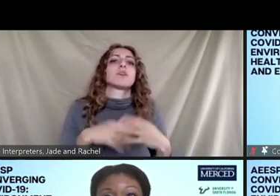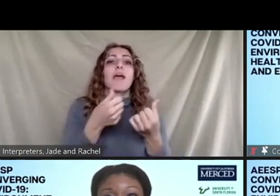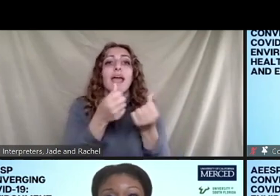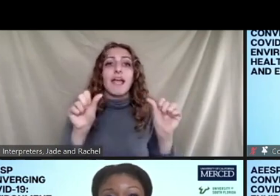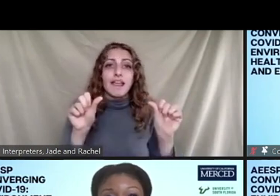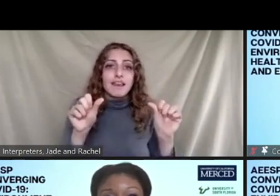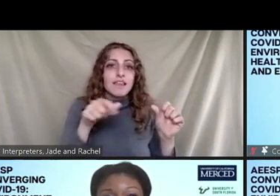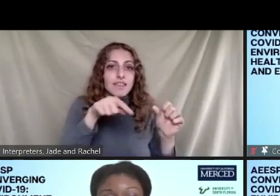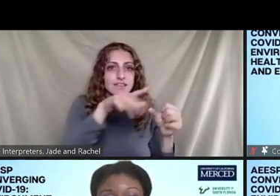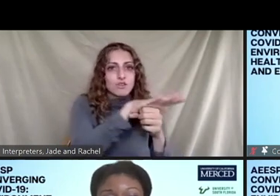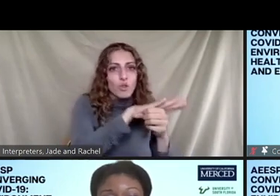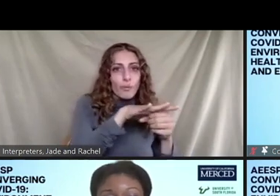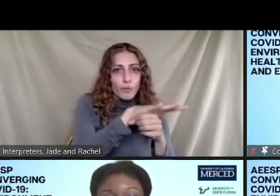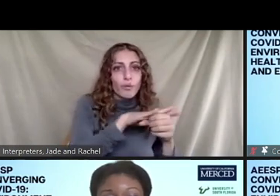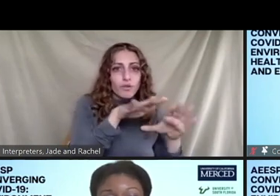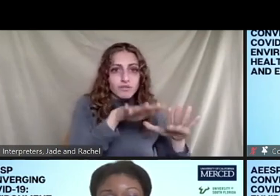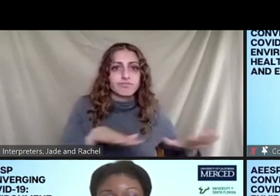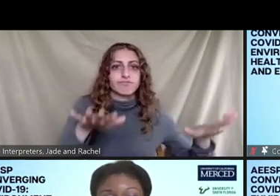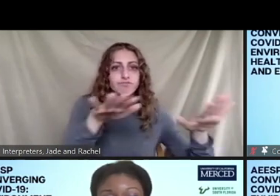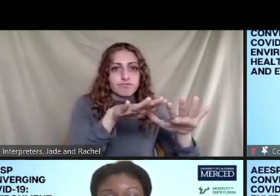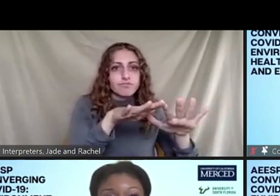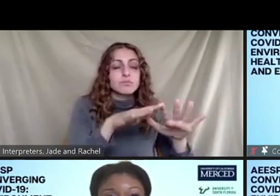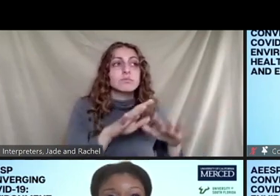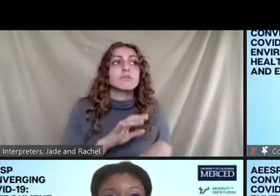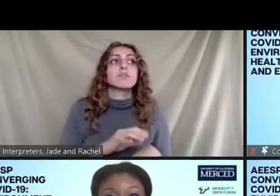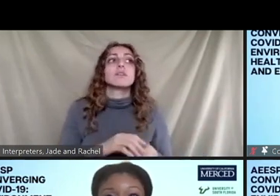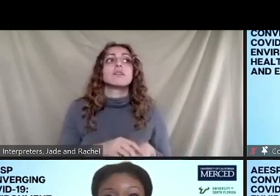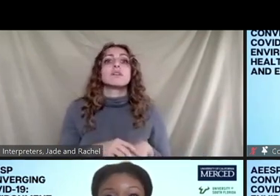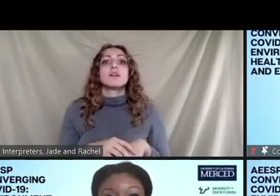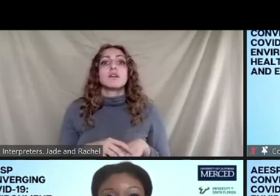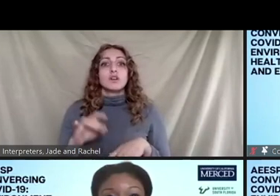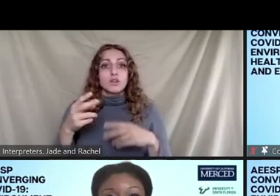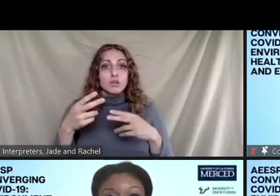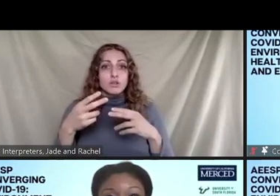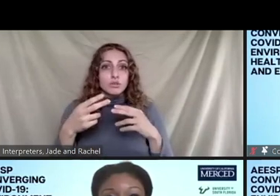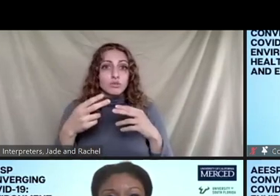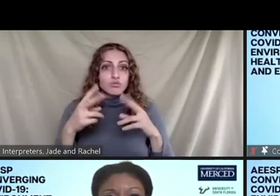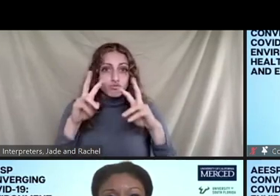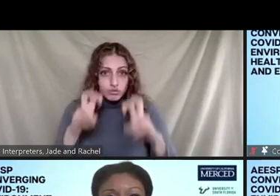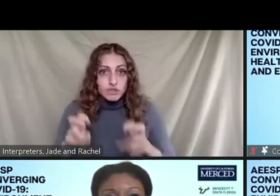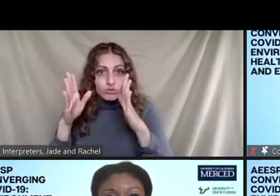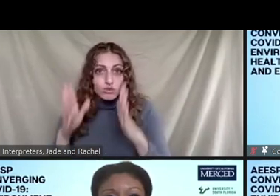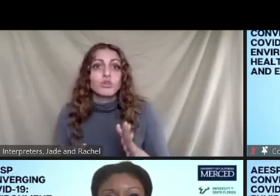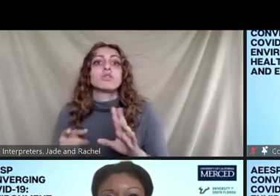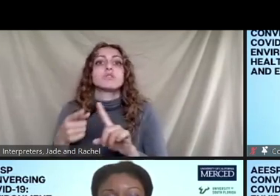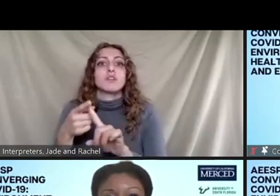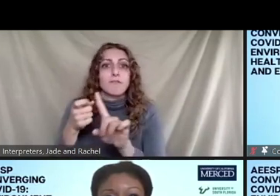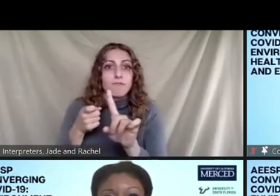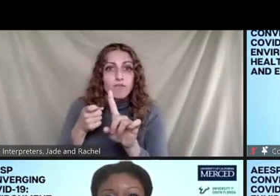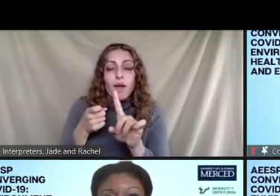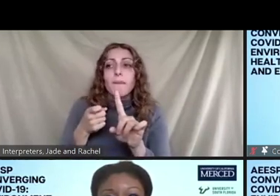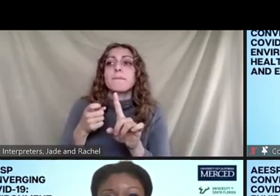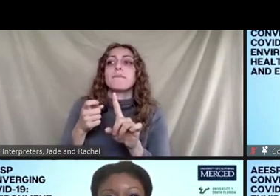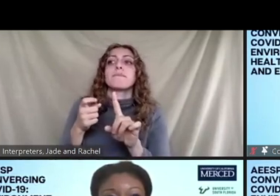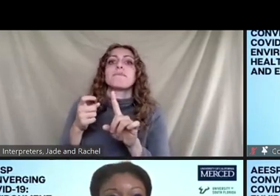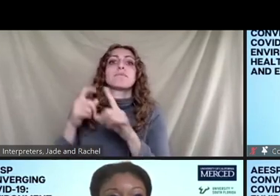this local range. Um, now there are researchers that are getting wastewater directly from buildings, or you may be